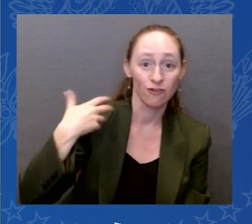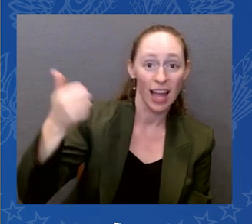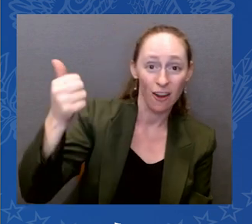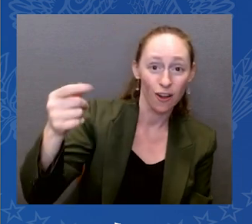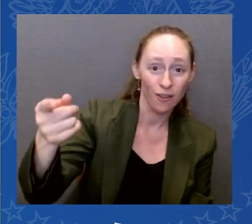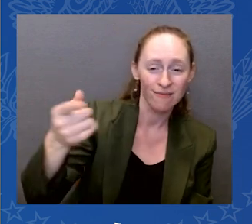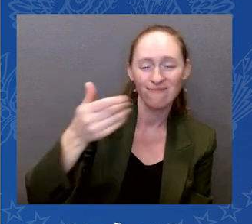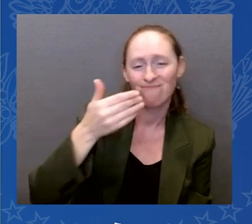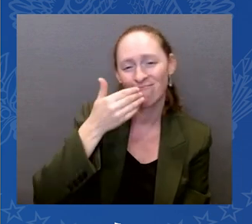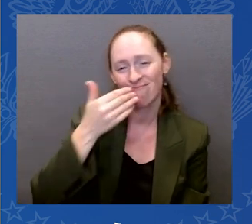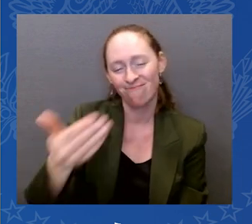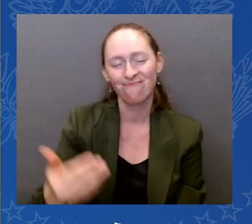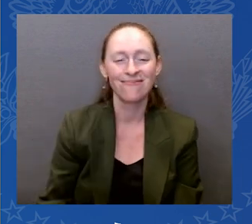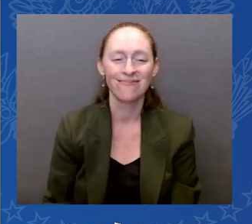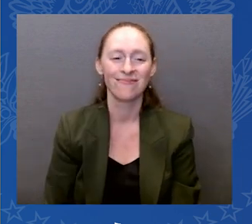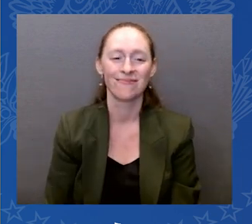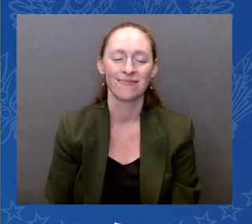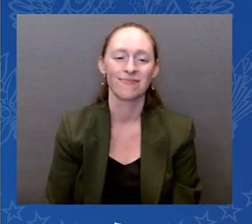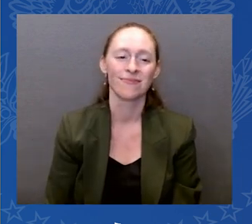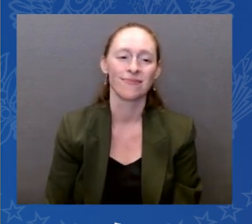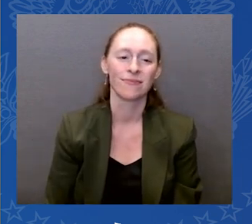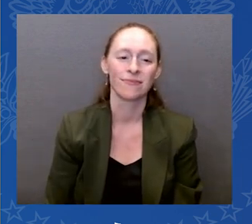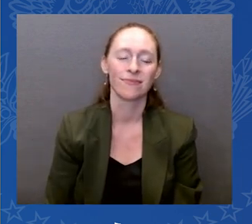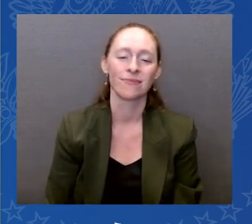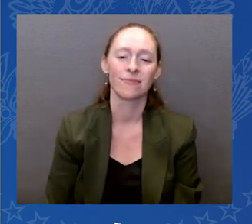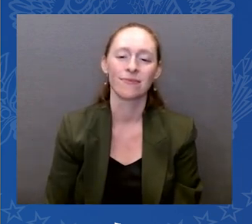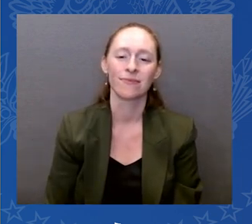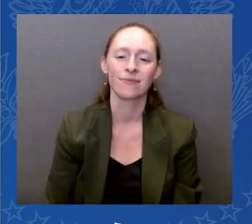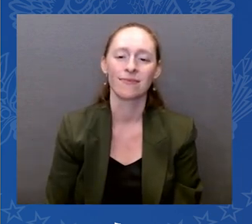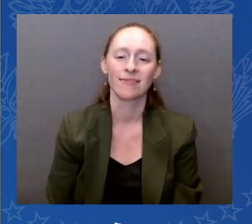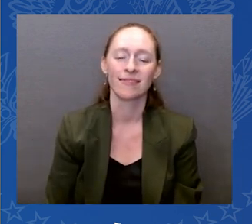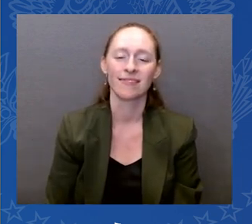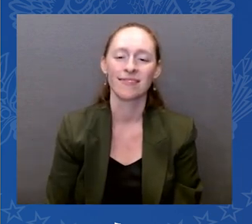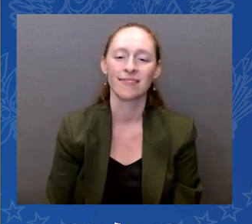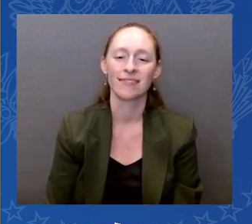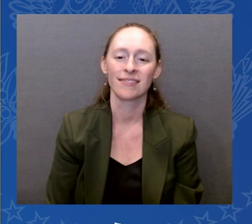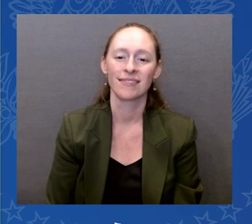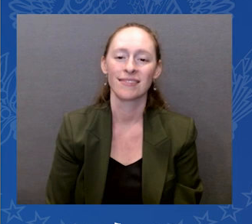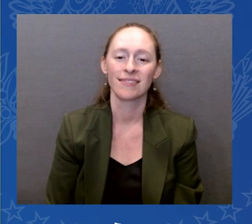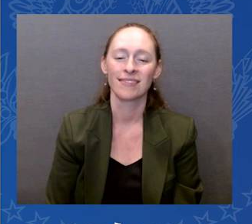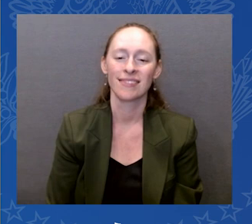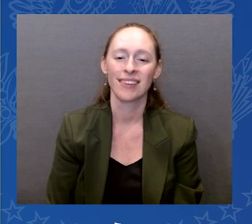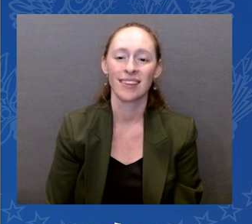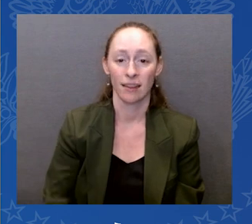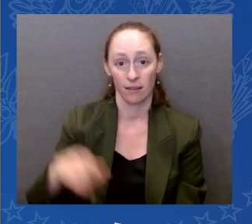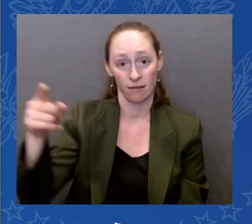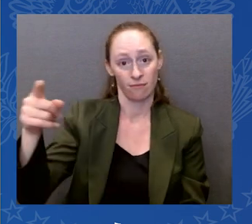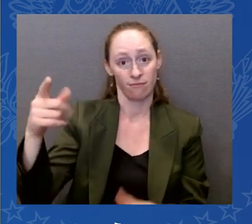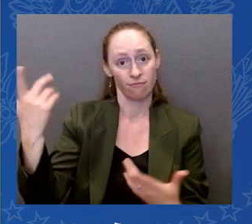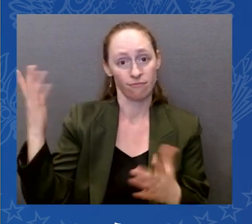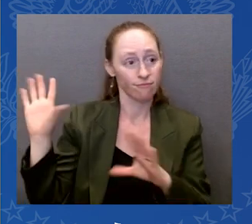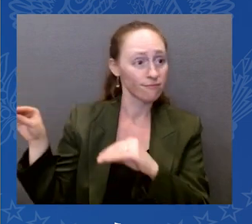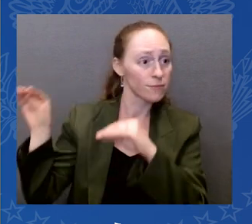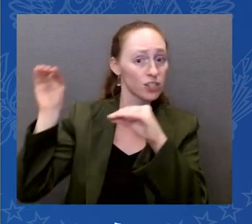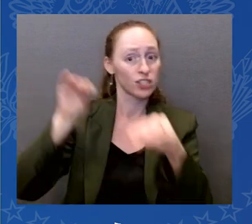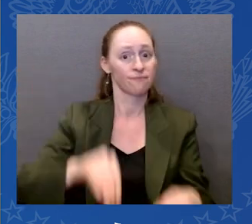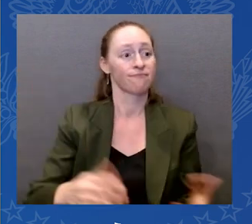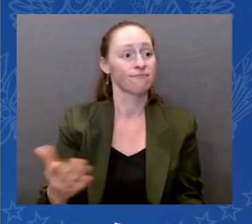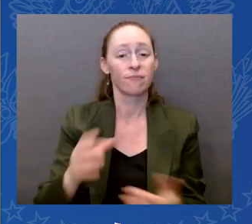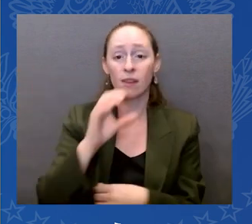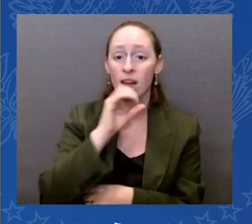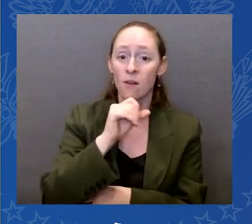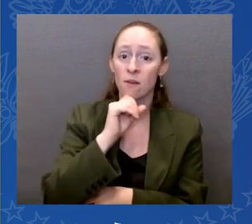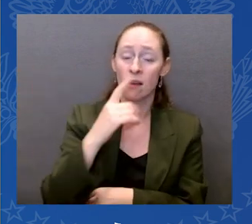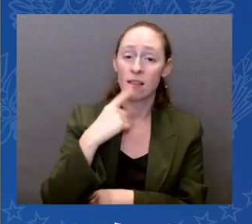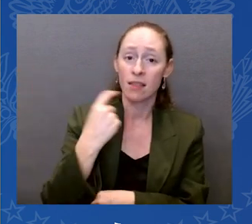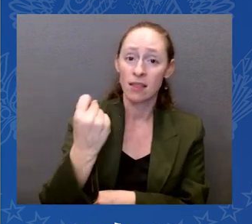came to the United States at age 11, served 16 years in Congress. And, you know, the idea is that, you know,